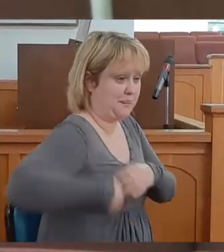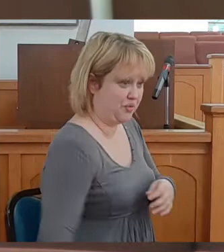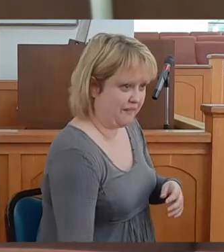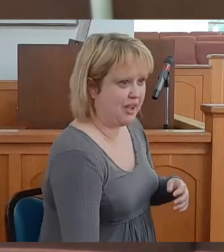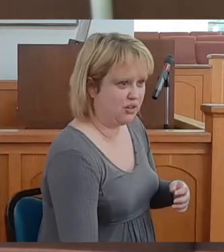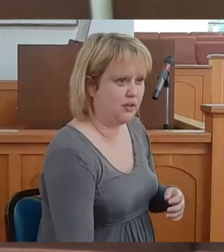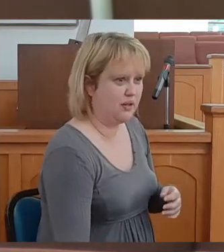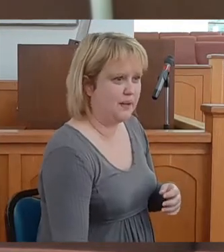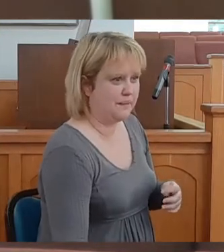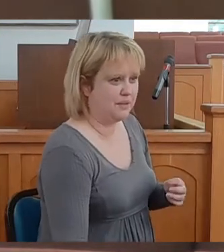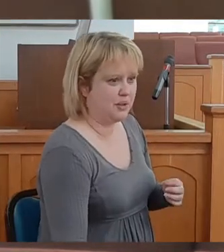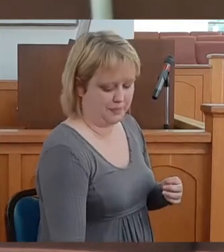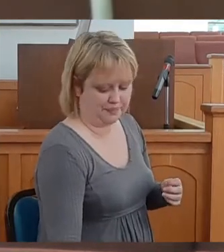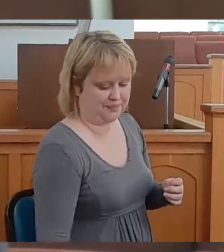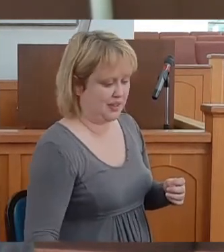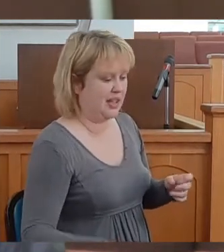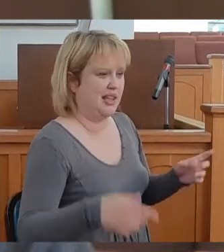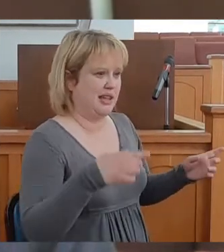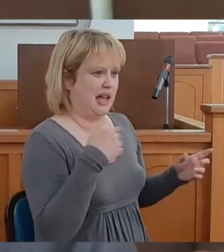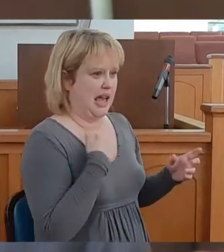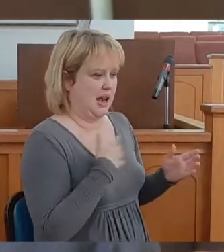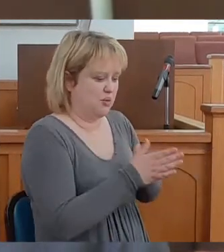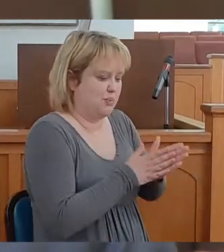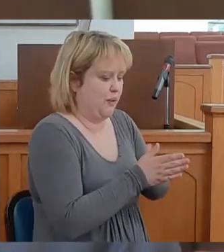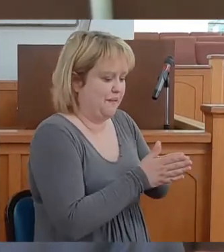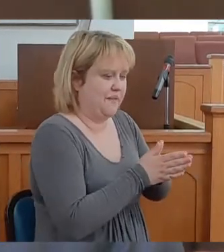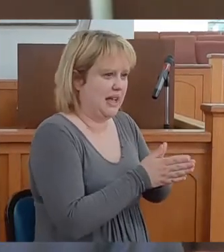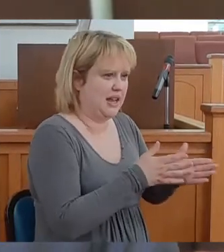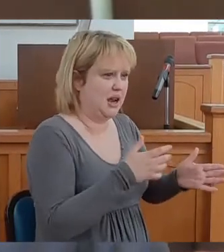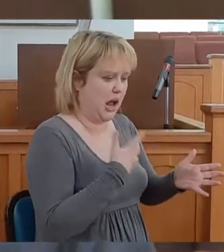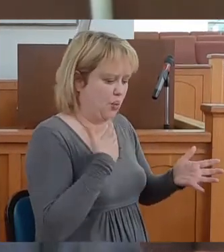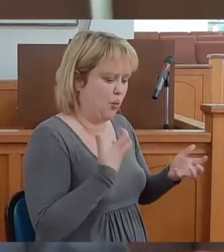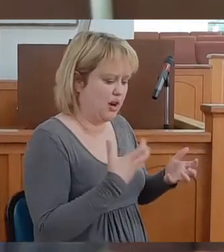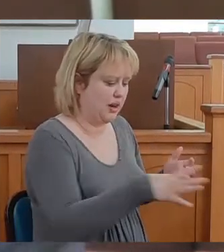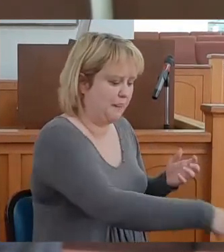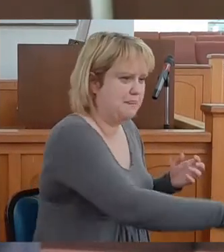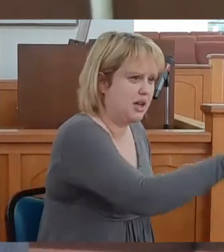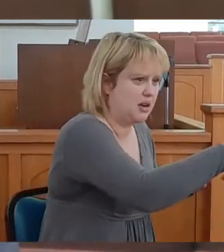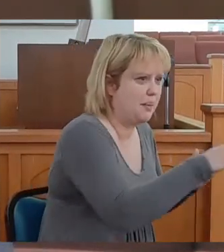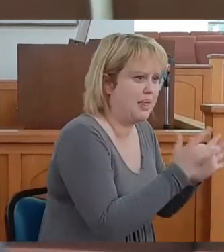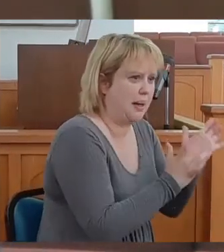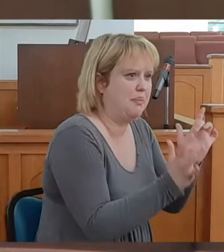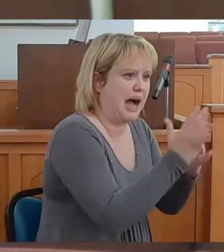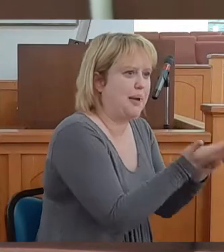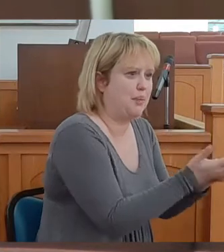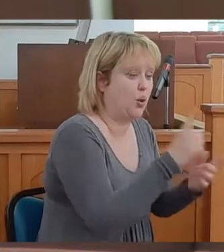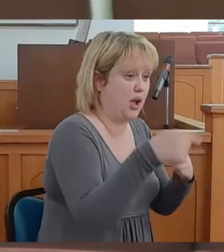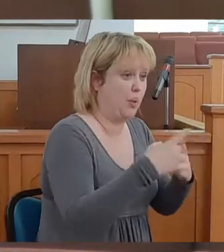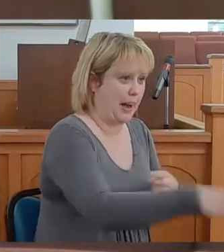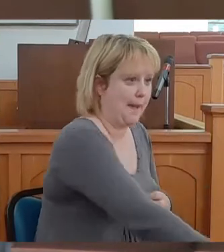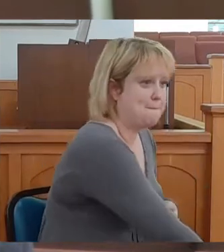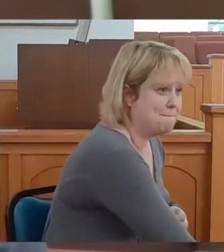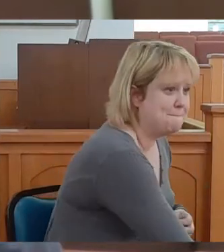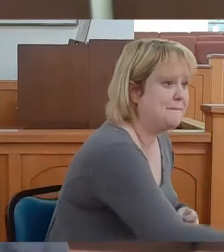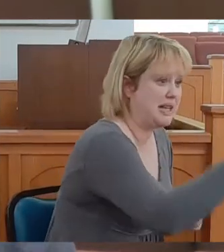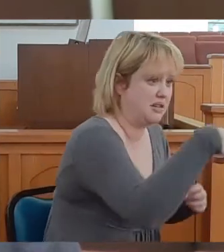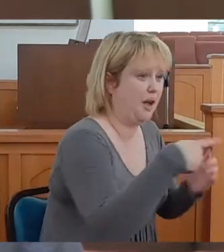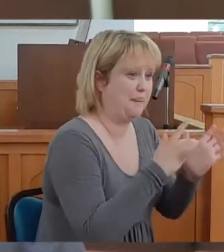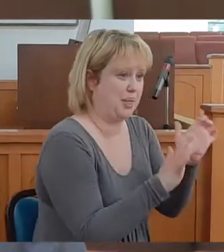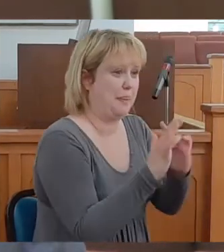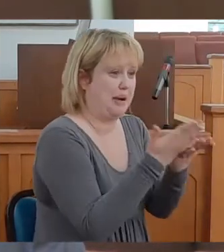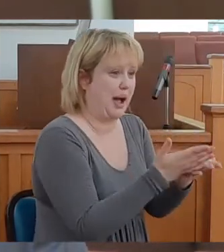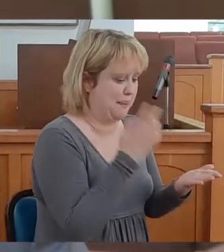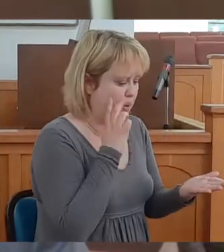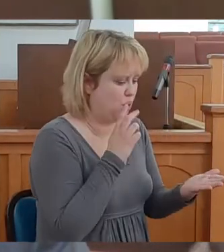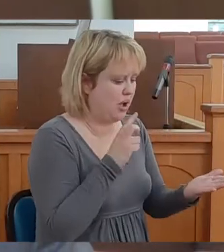to the ground. And I was compelled to pick up that Bible. And when I picked it up, my eyes